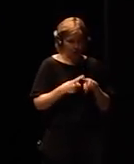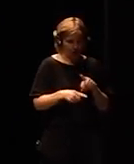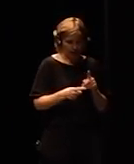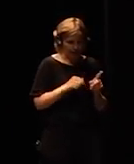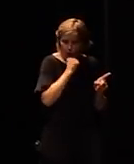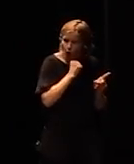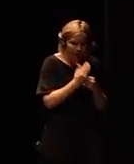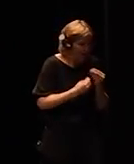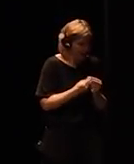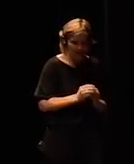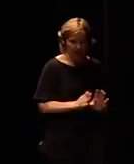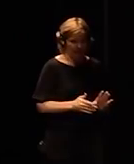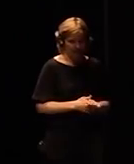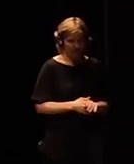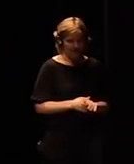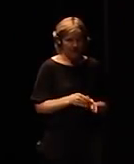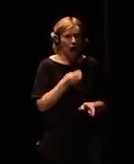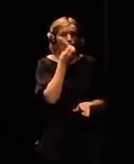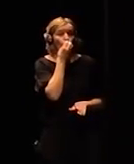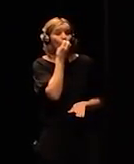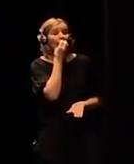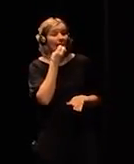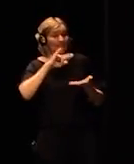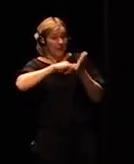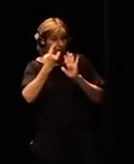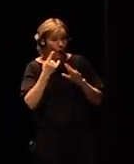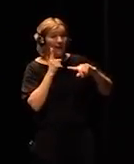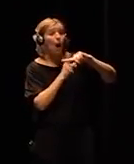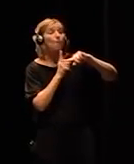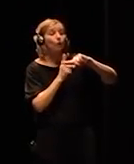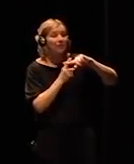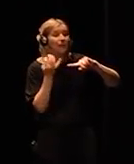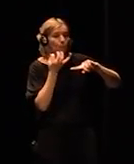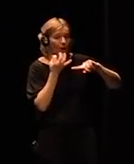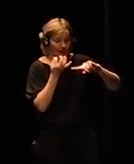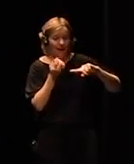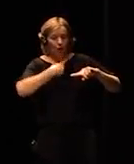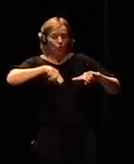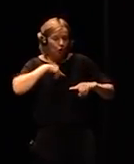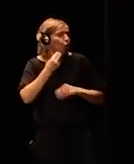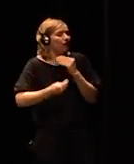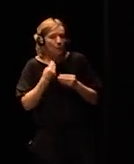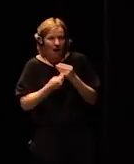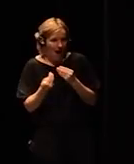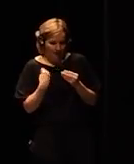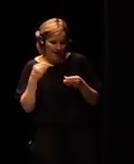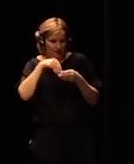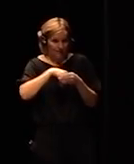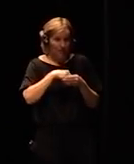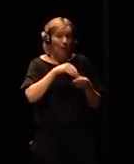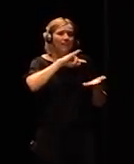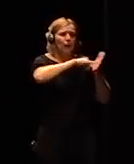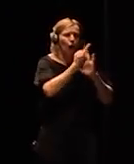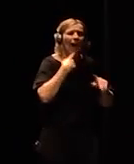the great things with technology we have to do technology is a tool it will do whatever if you tell